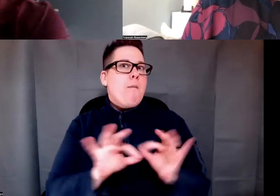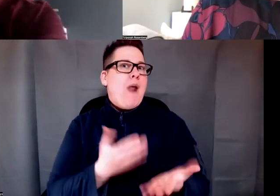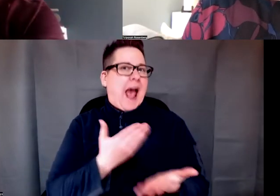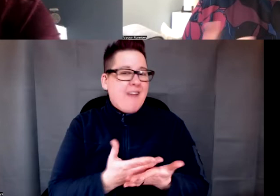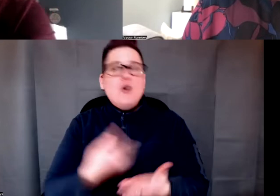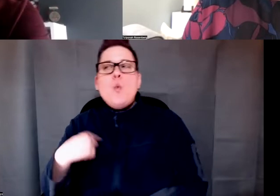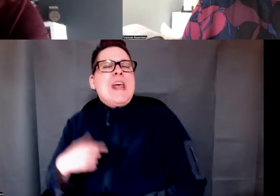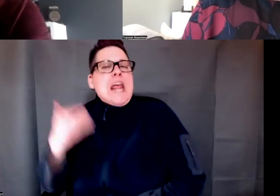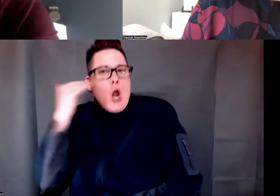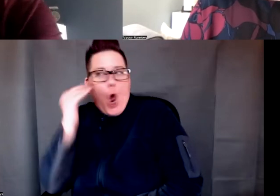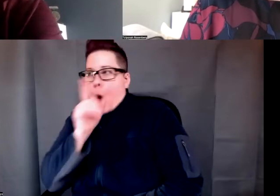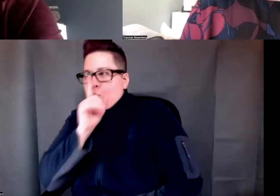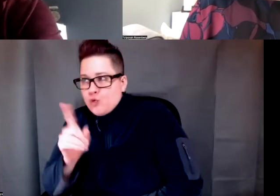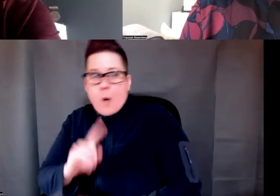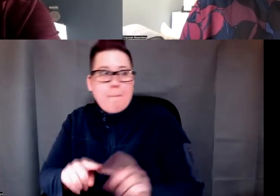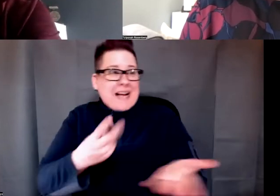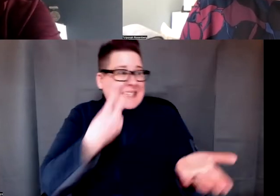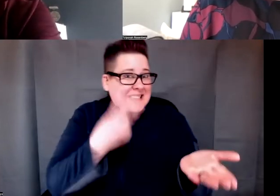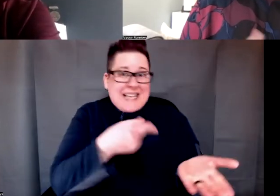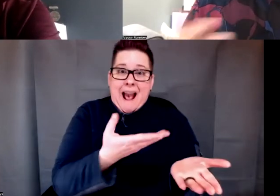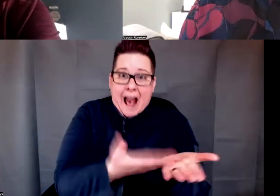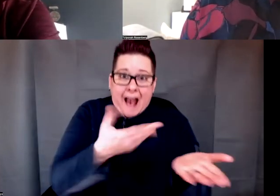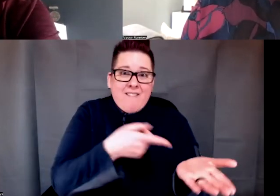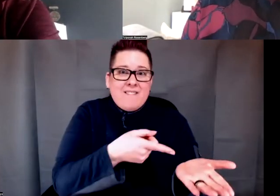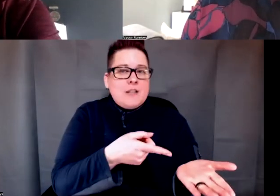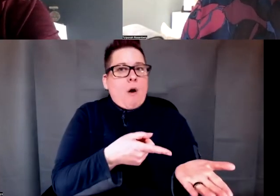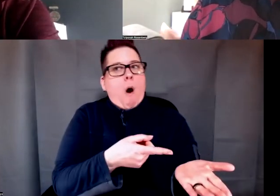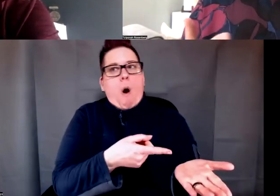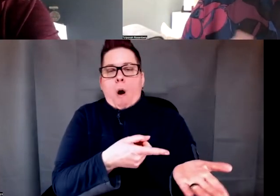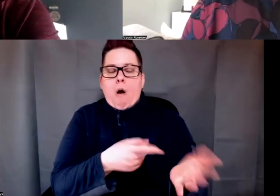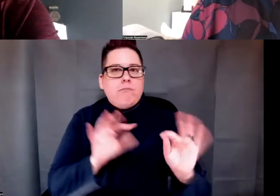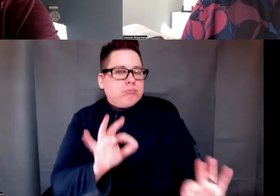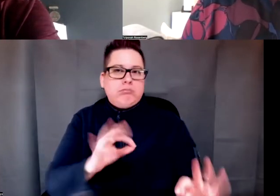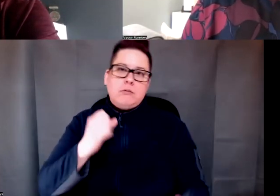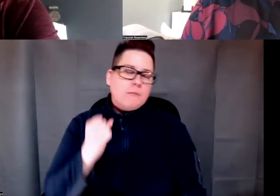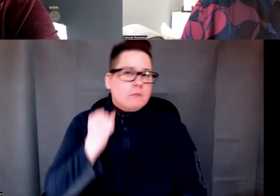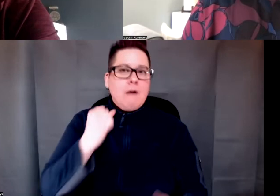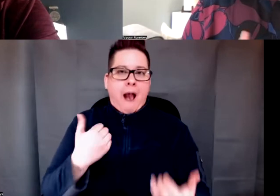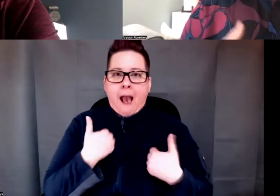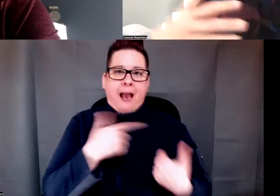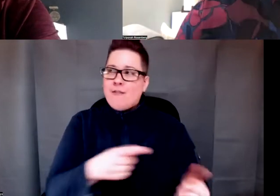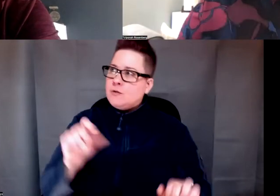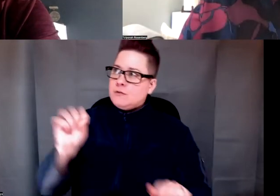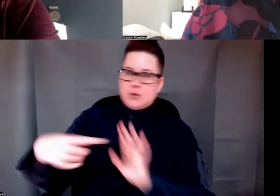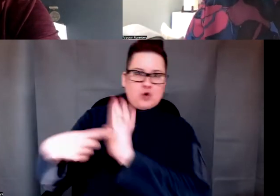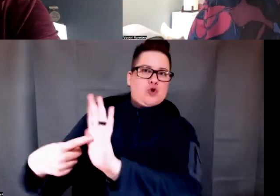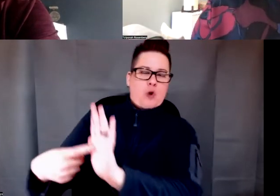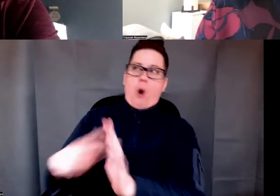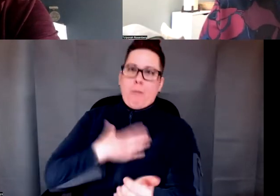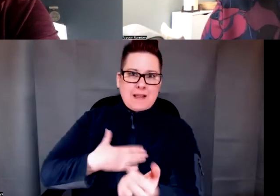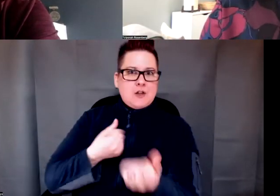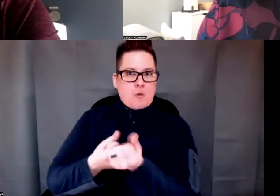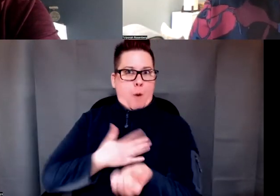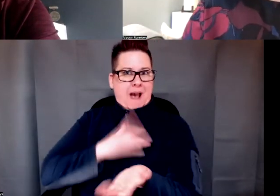to be true but to see the data I think is it speaks to different kinds of people to be able to support the research that will then be get more